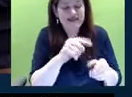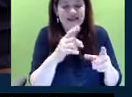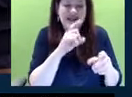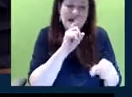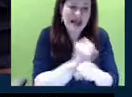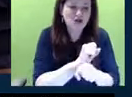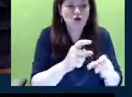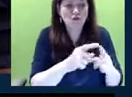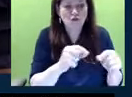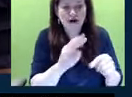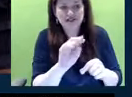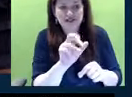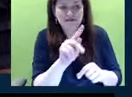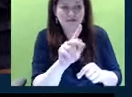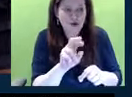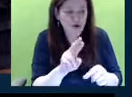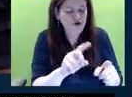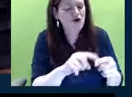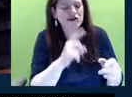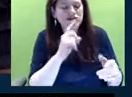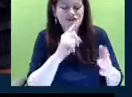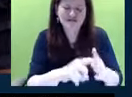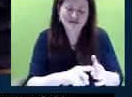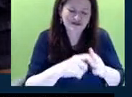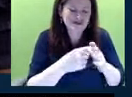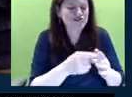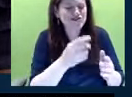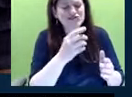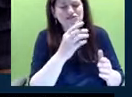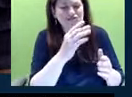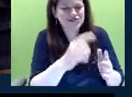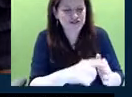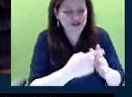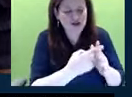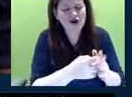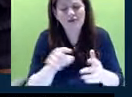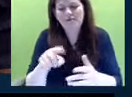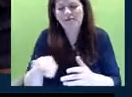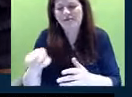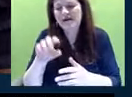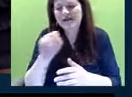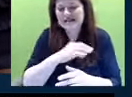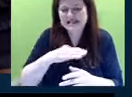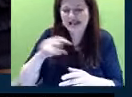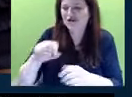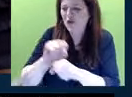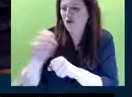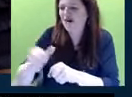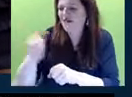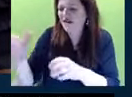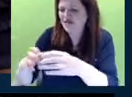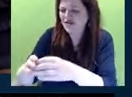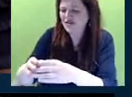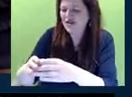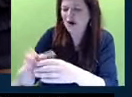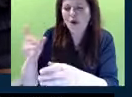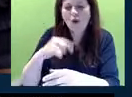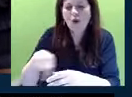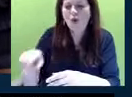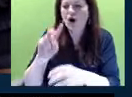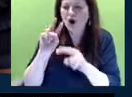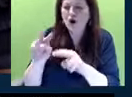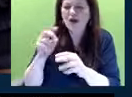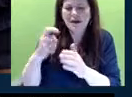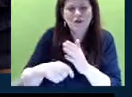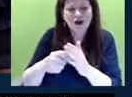And I know Representative Longhurst, Senator Poore, with their behavioral task force, the work with Senator Mansavenas and others, we're looking at wraparound crisis